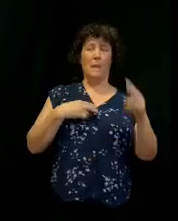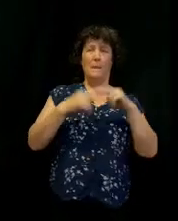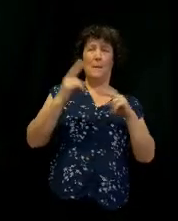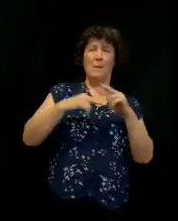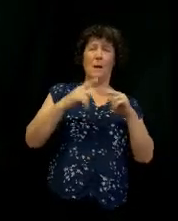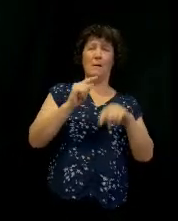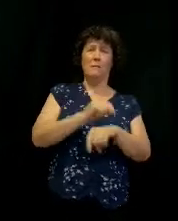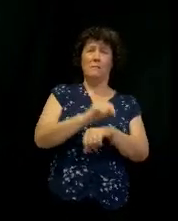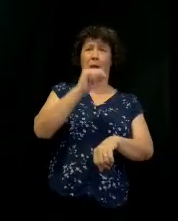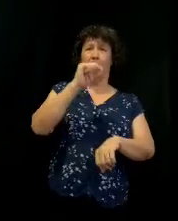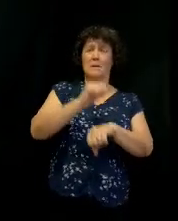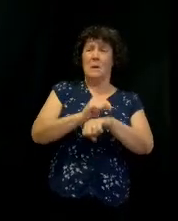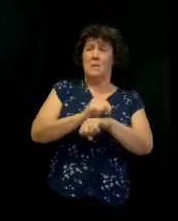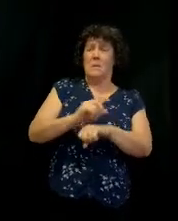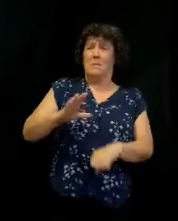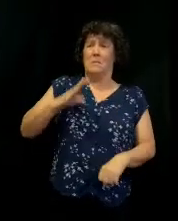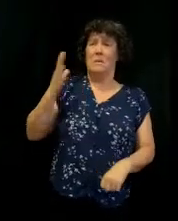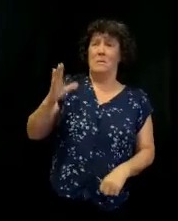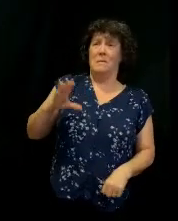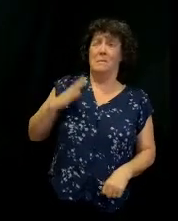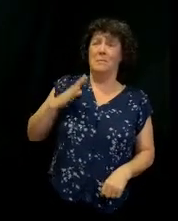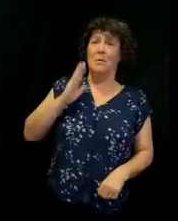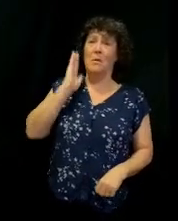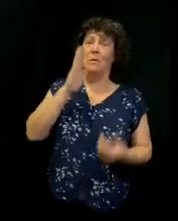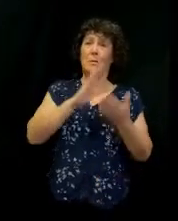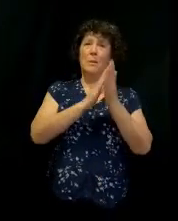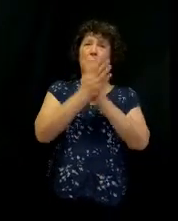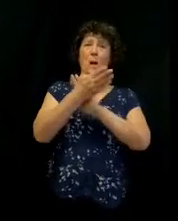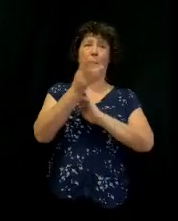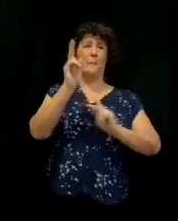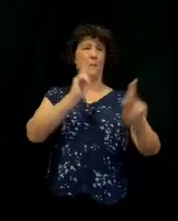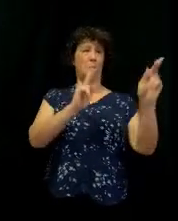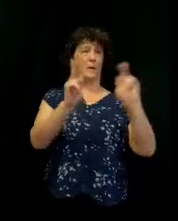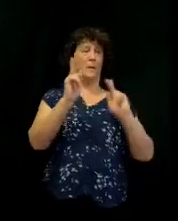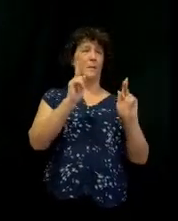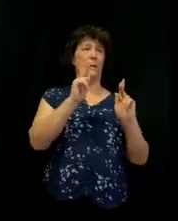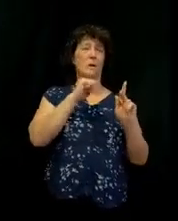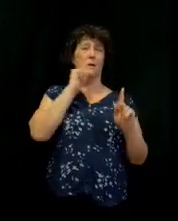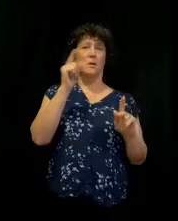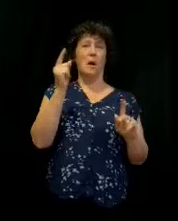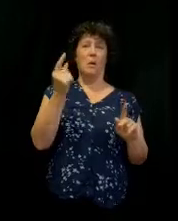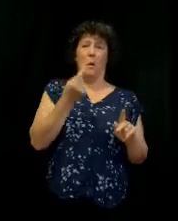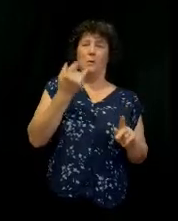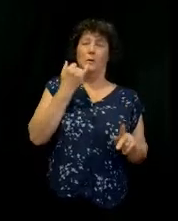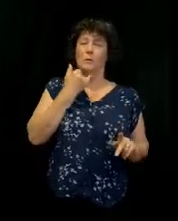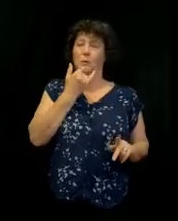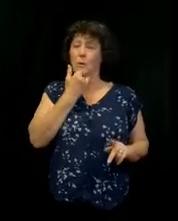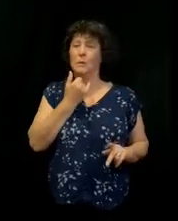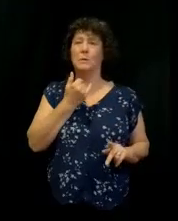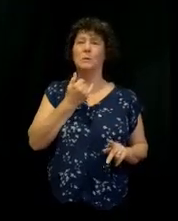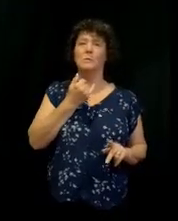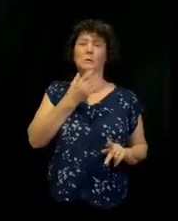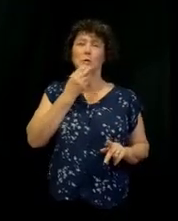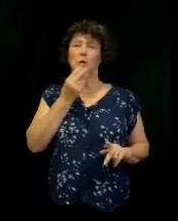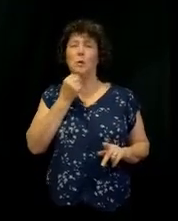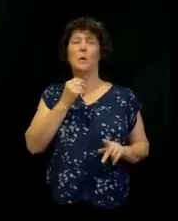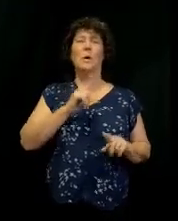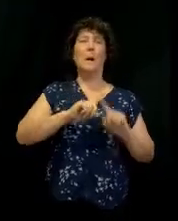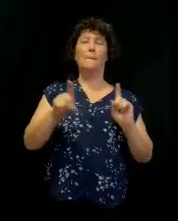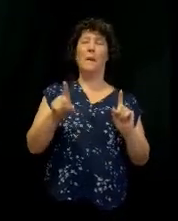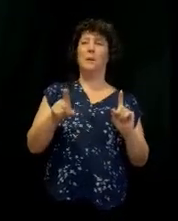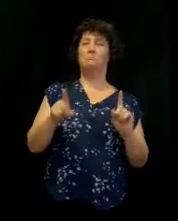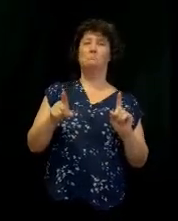tabernacle, and this tabernacle would become a people, a people, not just Jew, but also Gentiles. All of